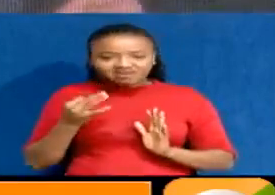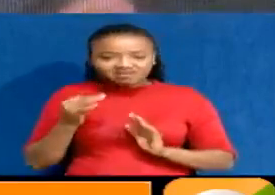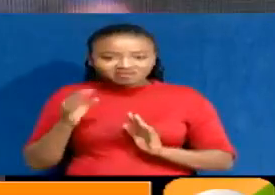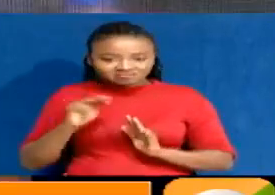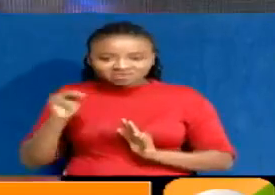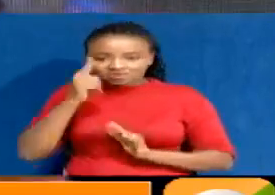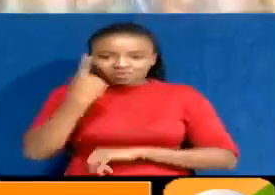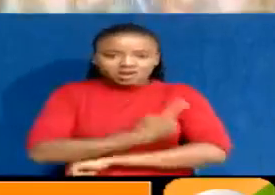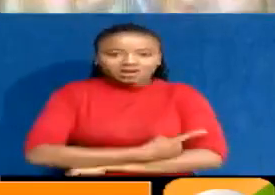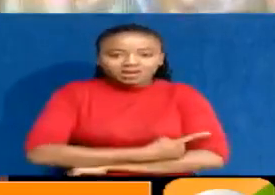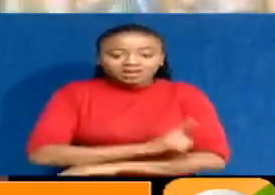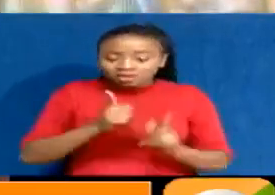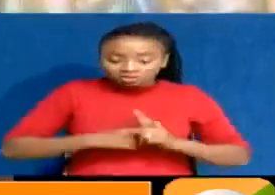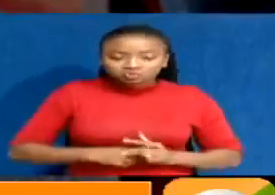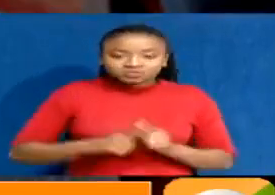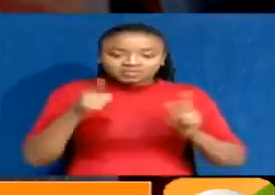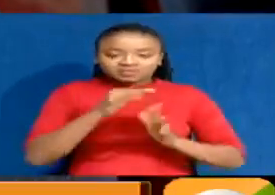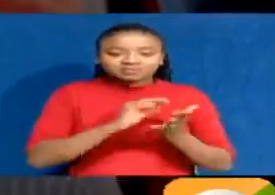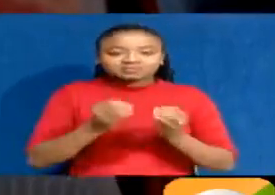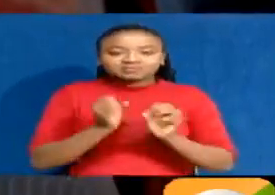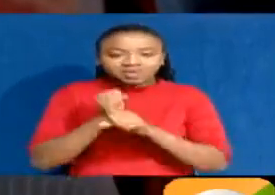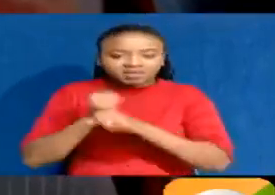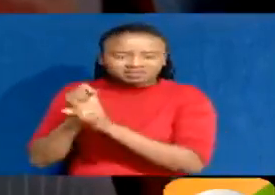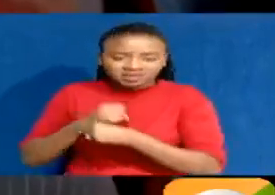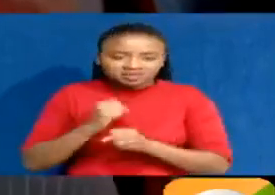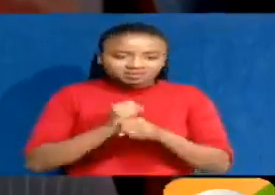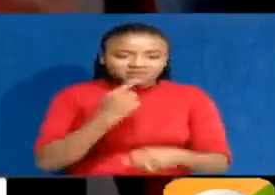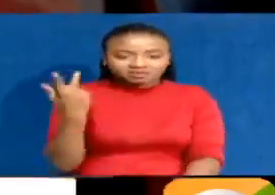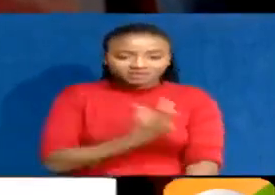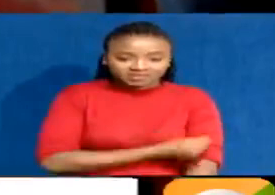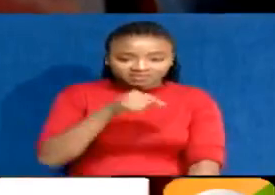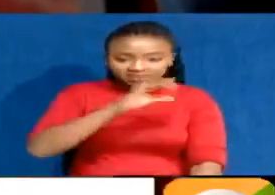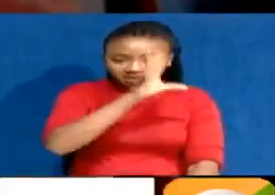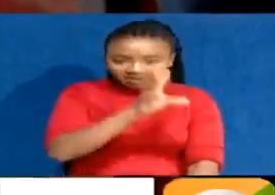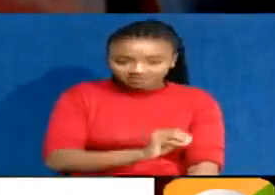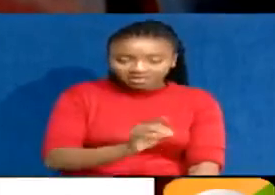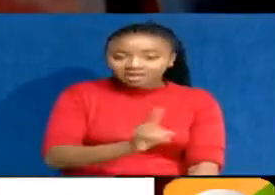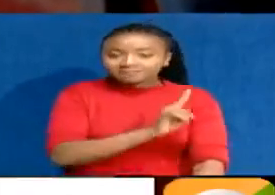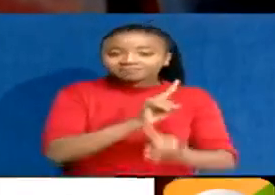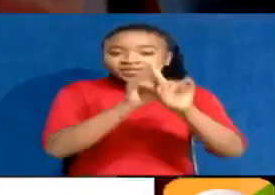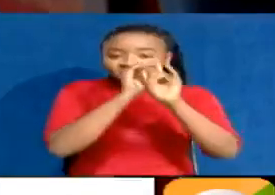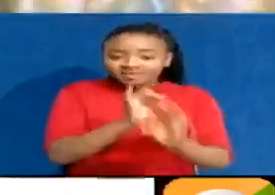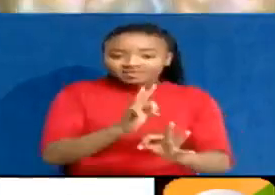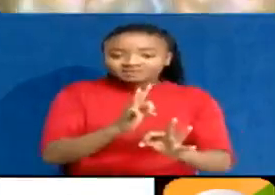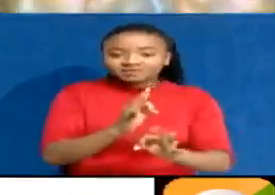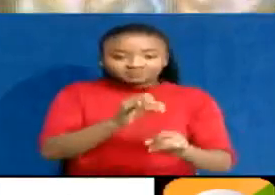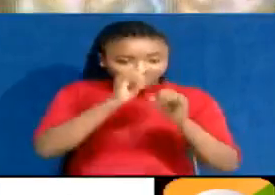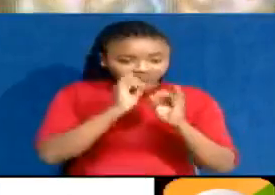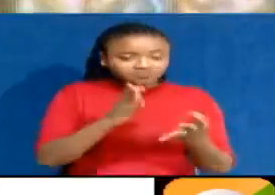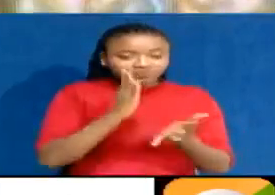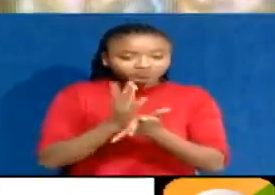to start the production of vaccines. If we actually put our